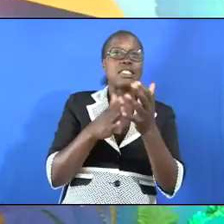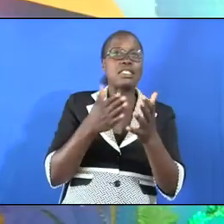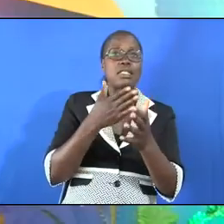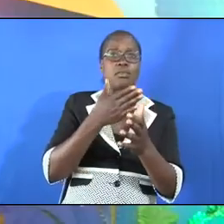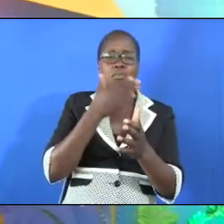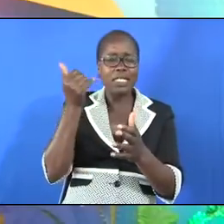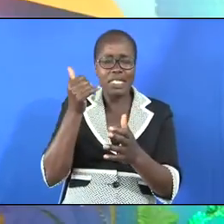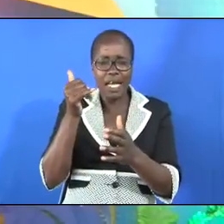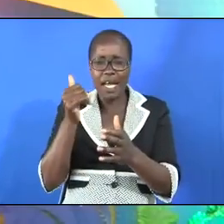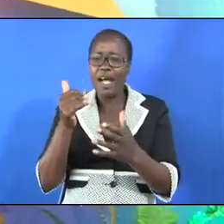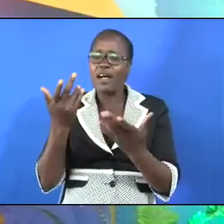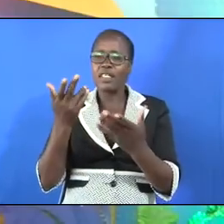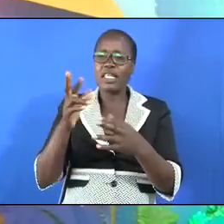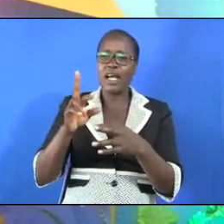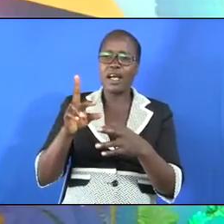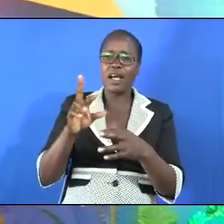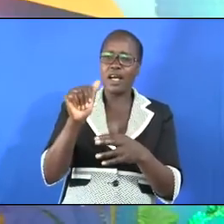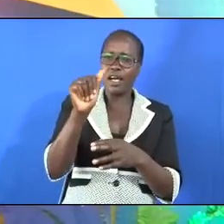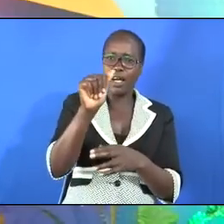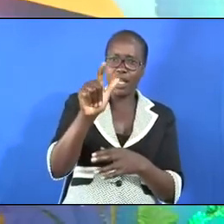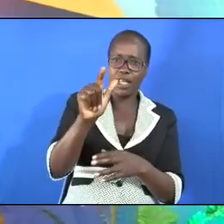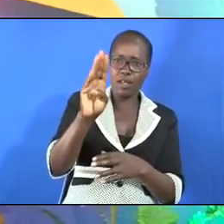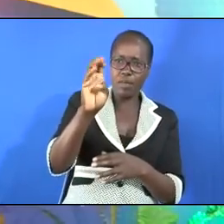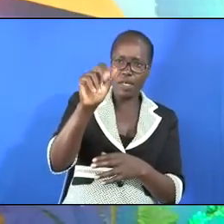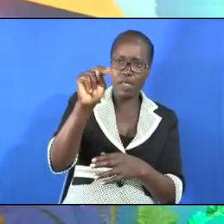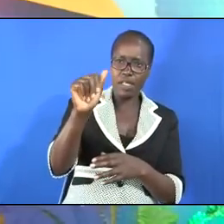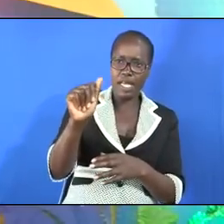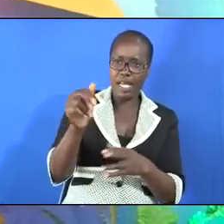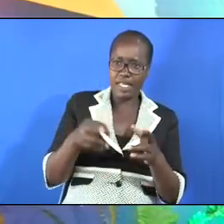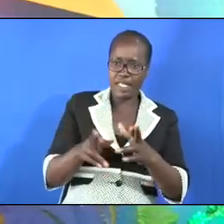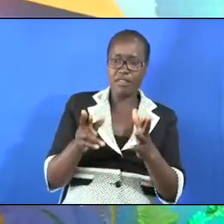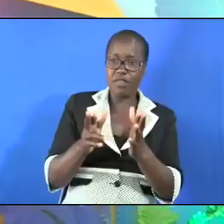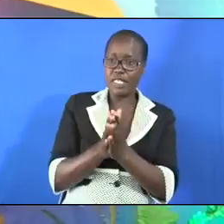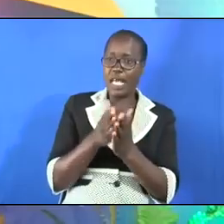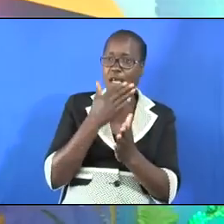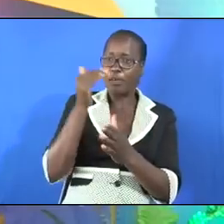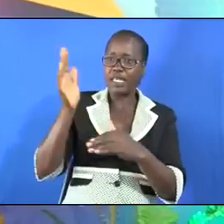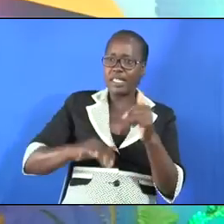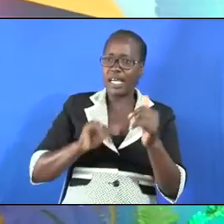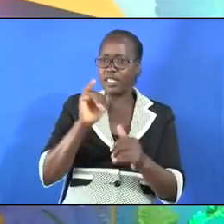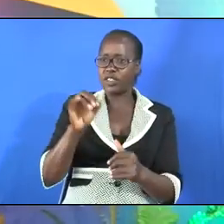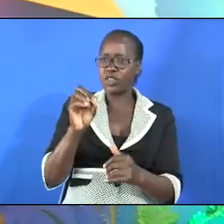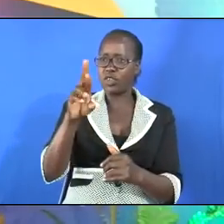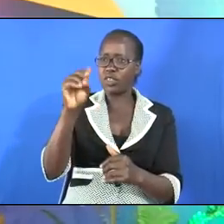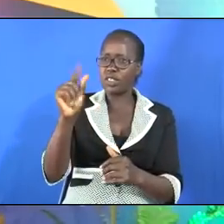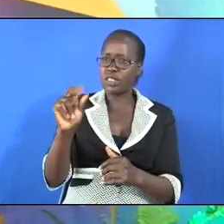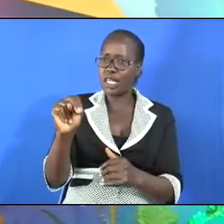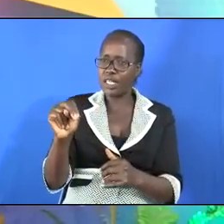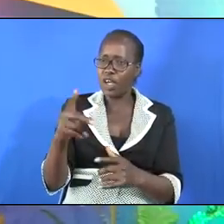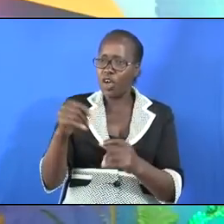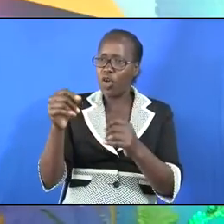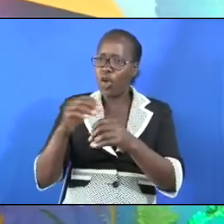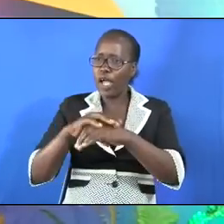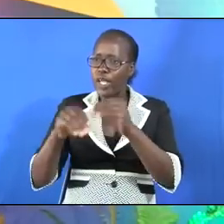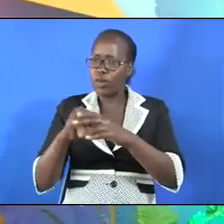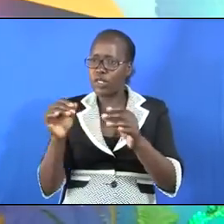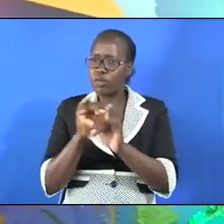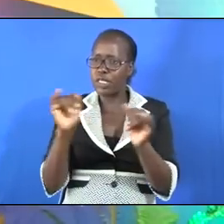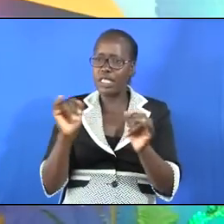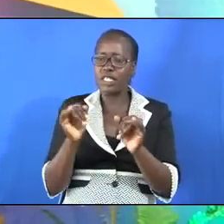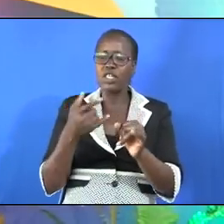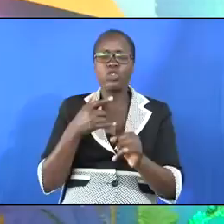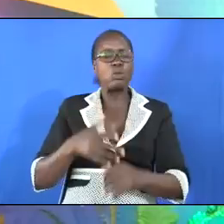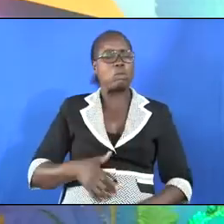better than all the waters of Israel, could I not wash in them and be clean? So he turned and